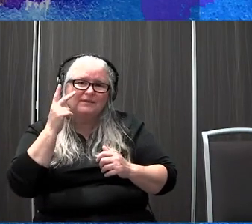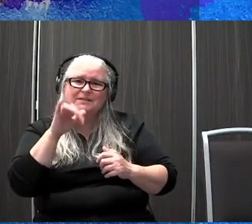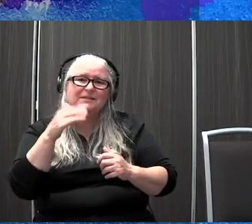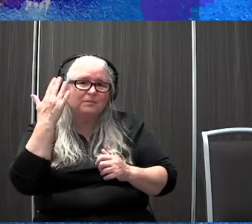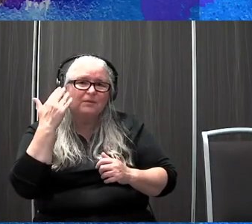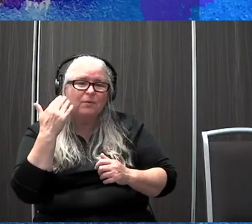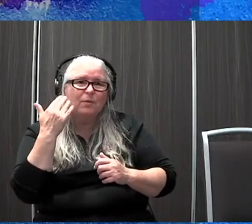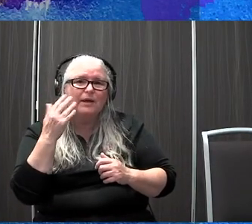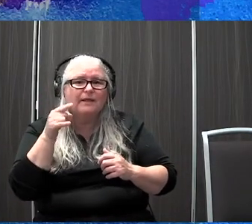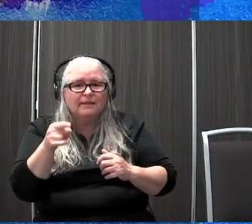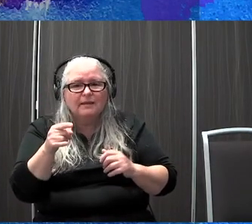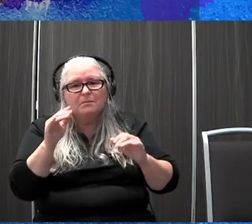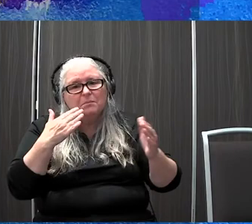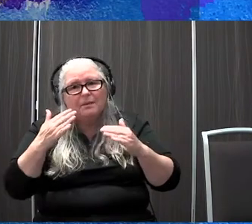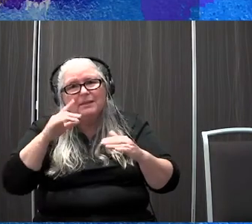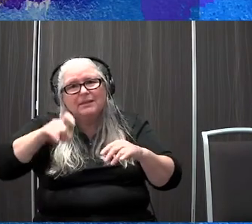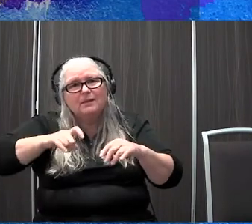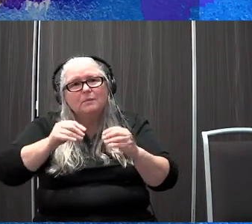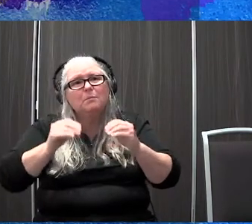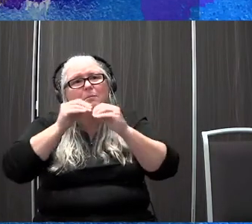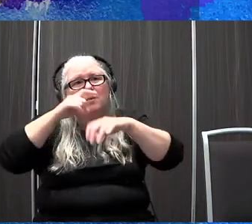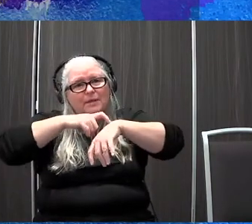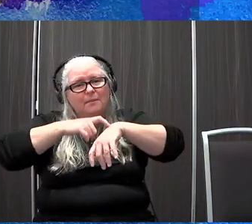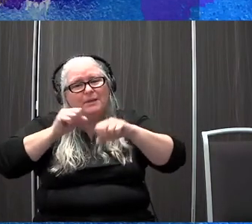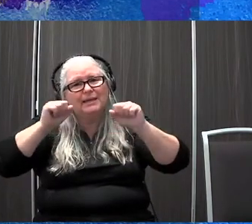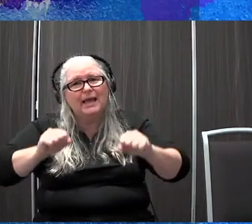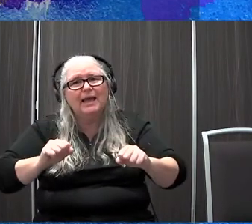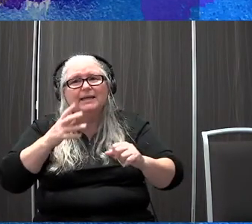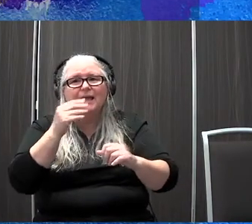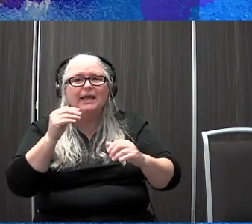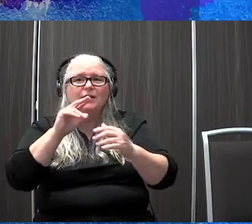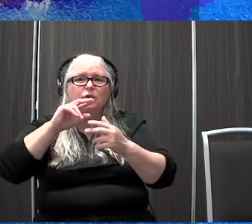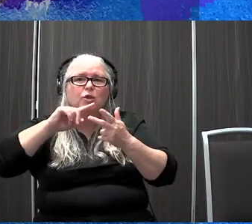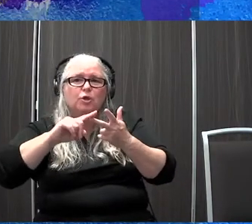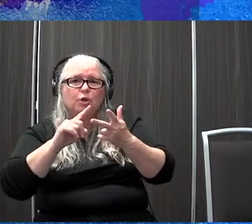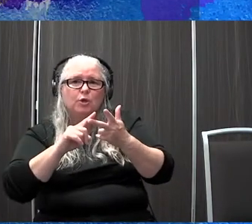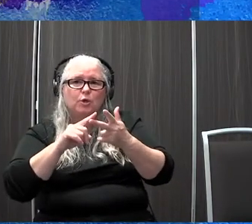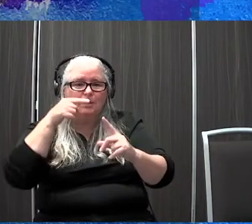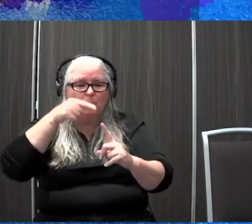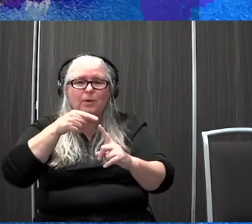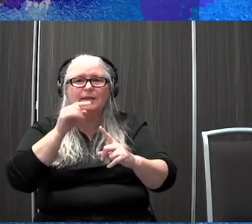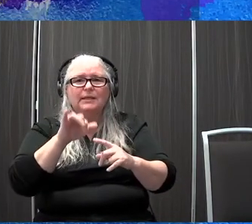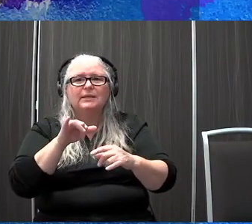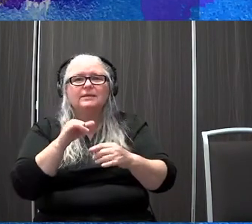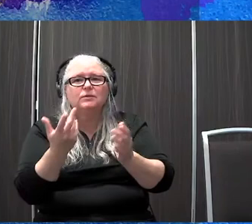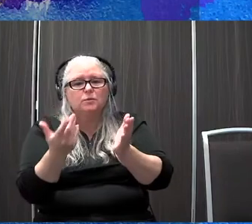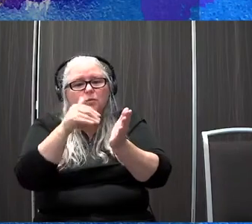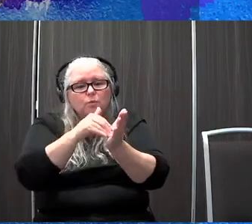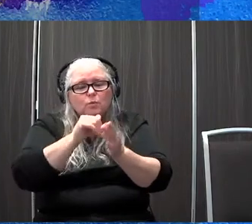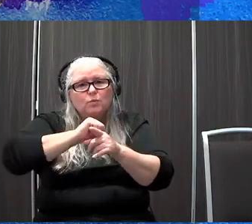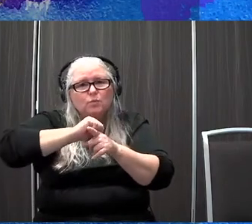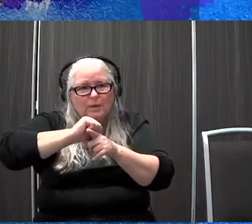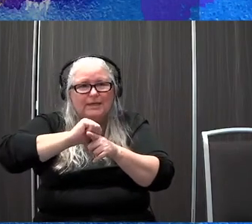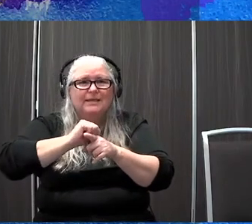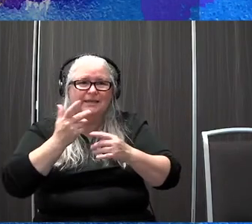but it is able to happen. And that brings me to that third point there is retraining. So in a lot of cases with our kids with charge,